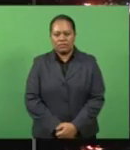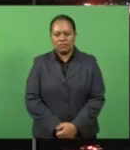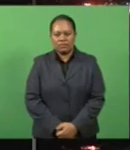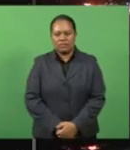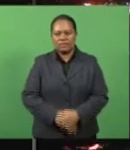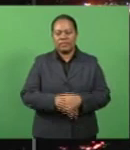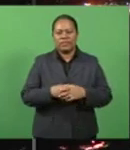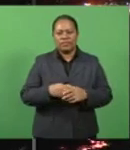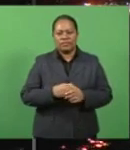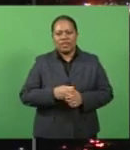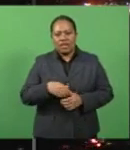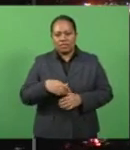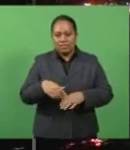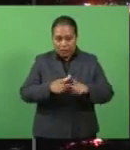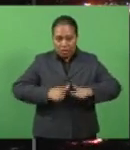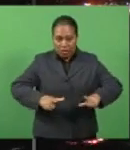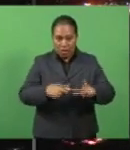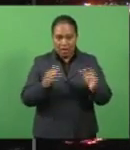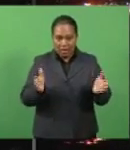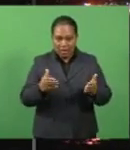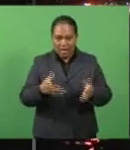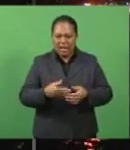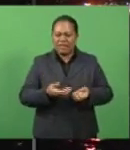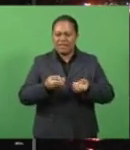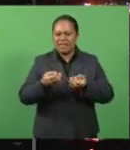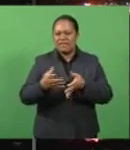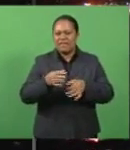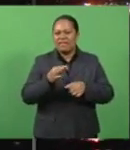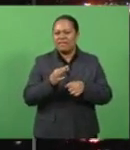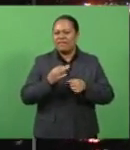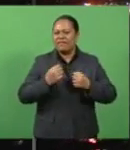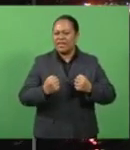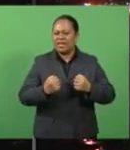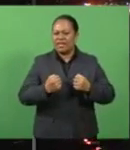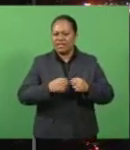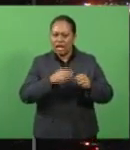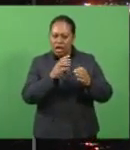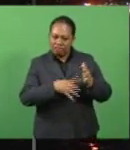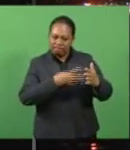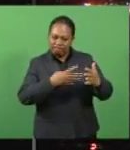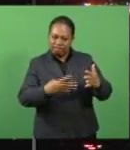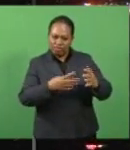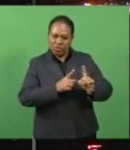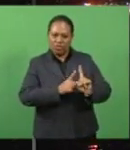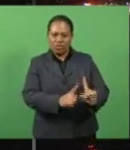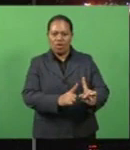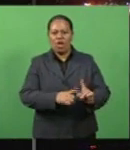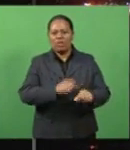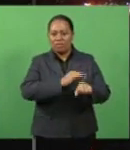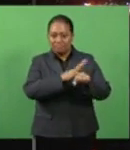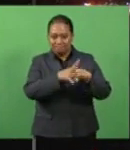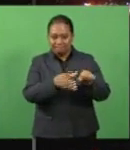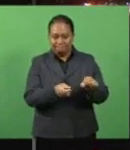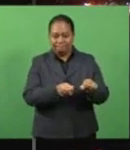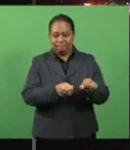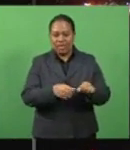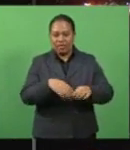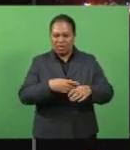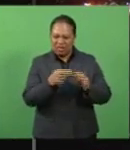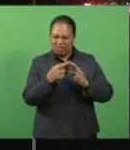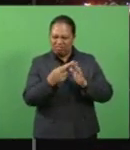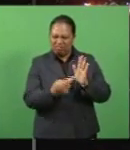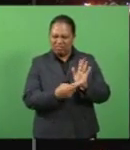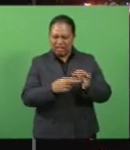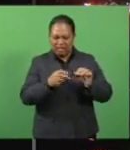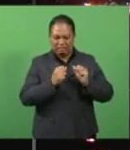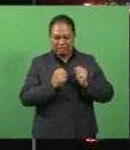Koston adds the local players have been given strength and fitness training programs to follow while the current COVID-19 containment restrictions are